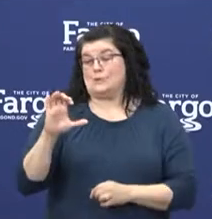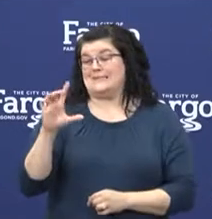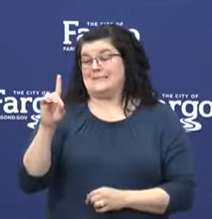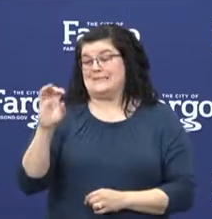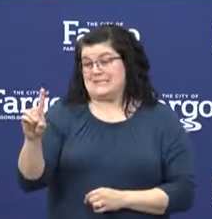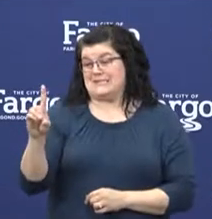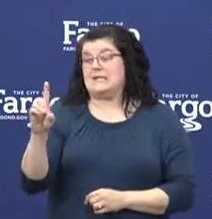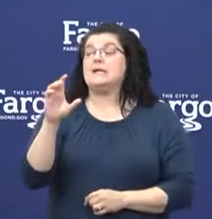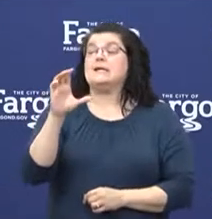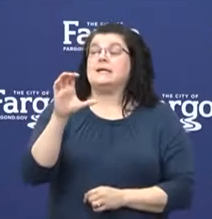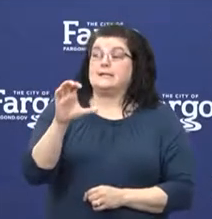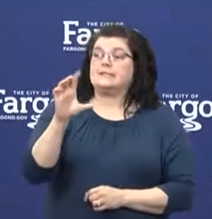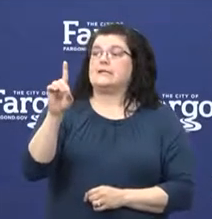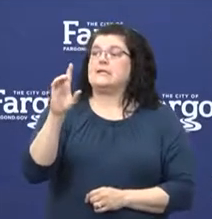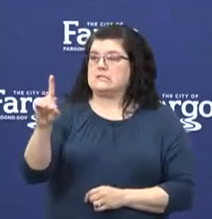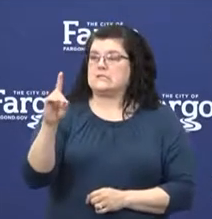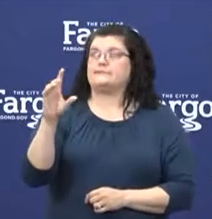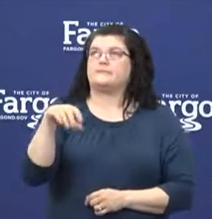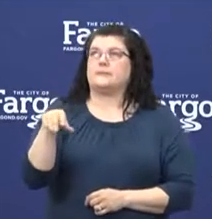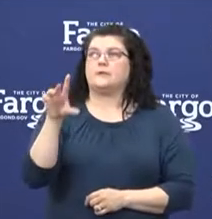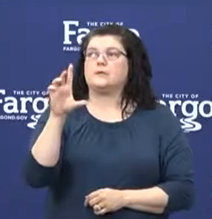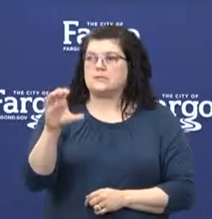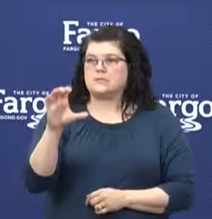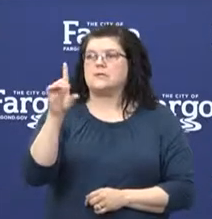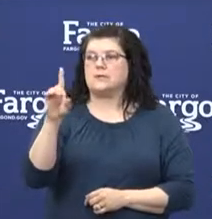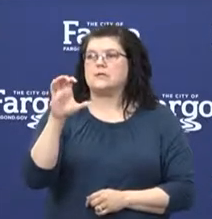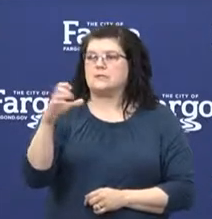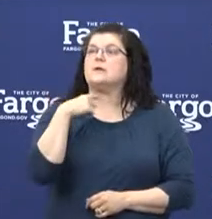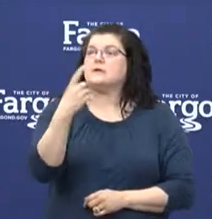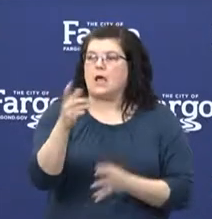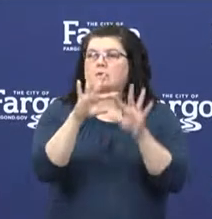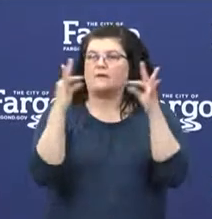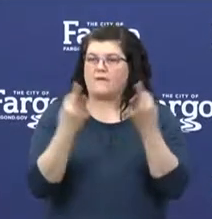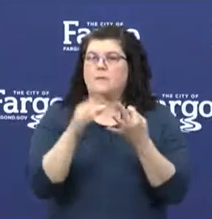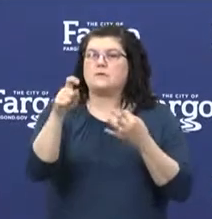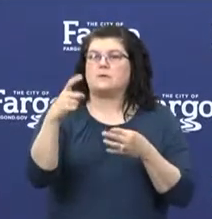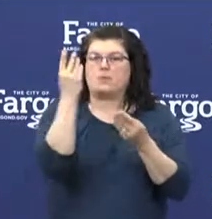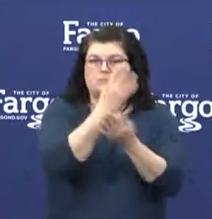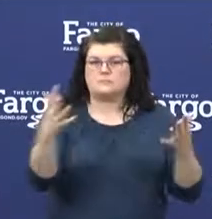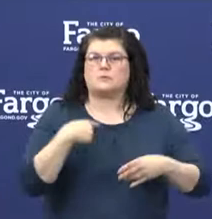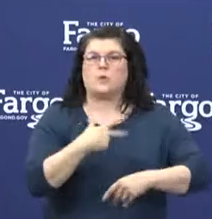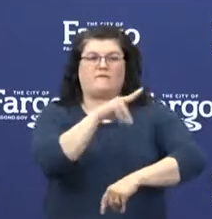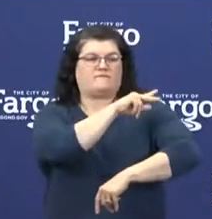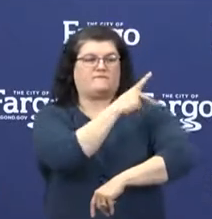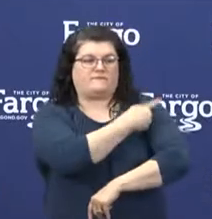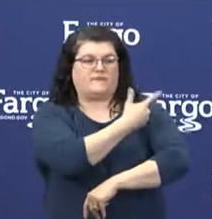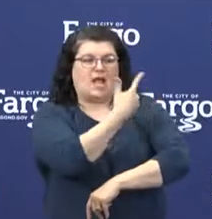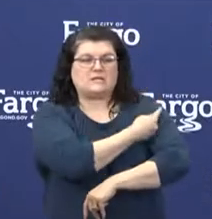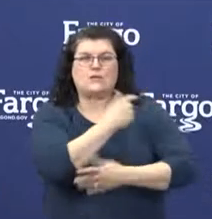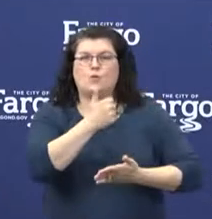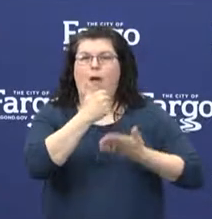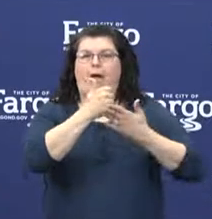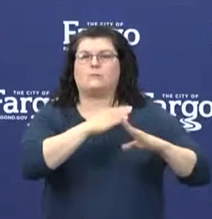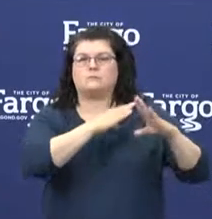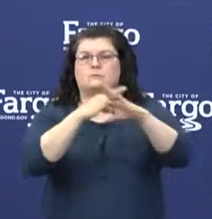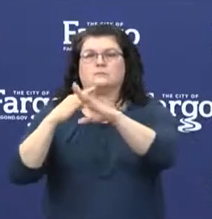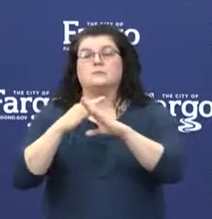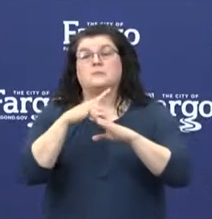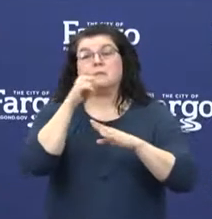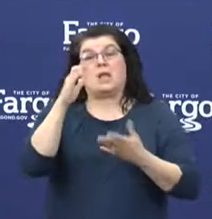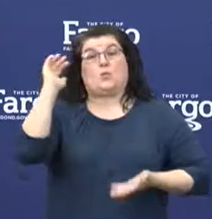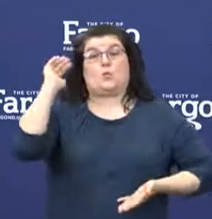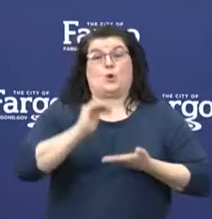achievements highlighted by controlling vaccine preventable diseases worldwide. Vaccines have drastically reduced infant